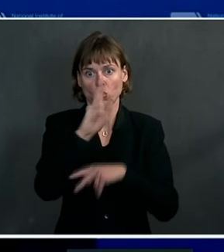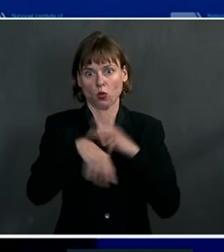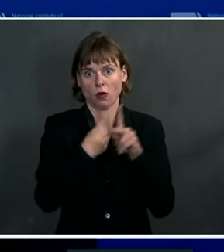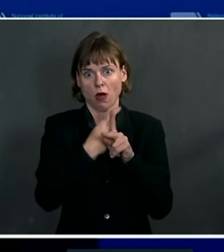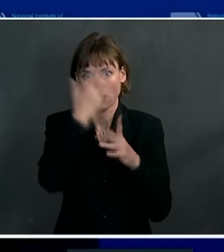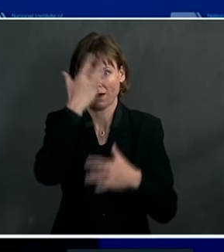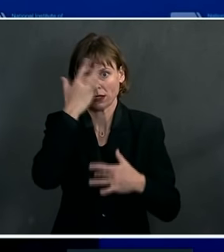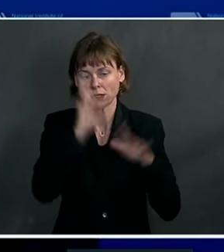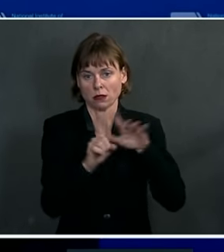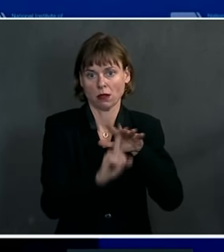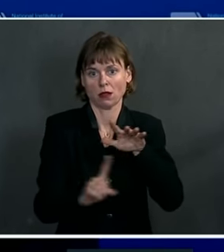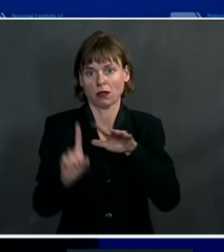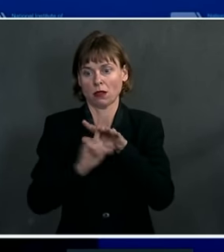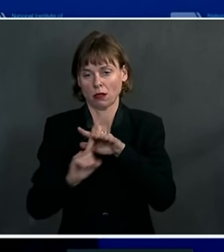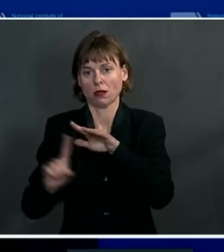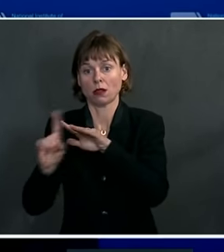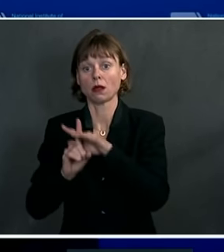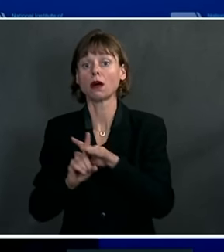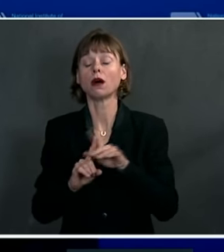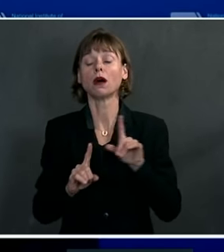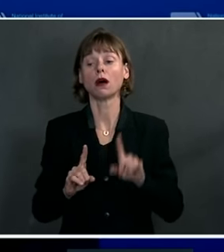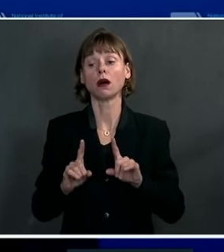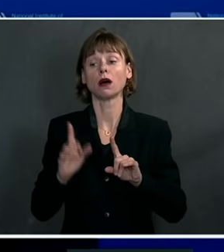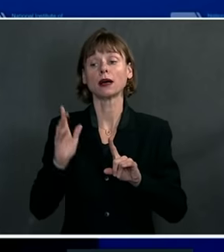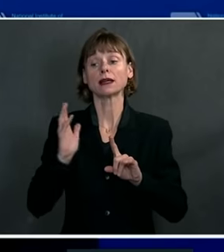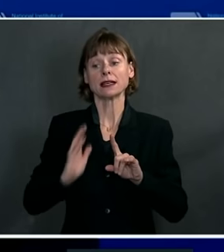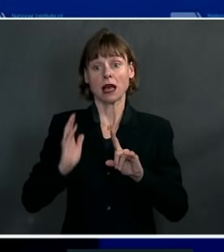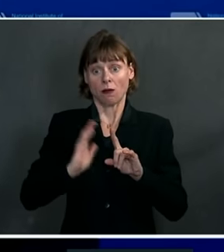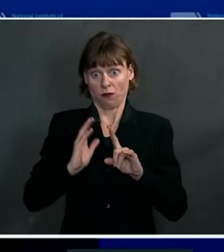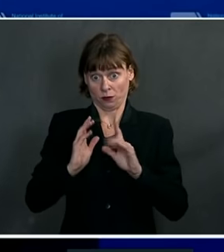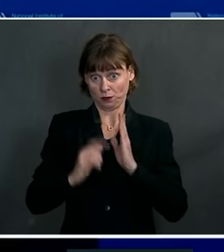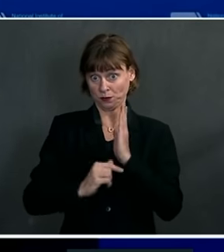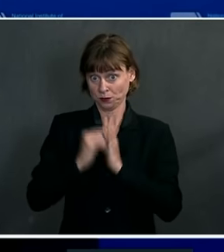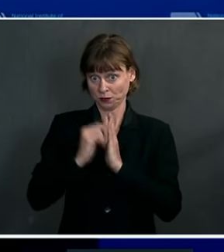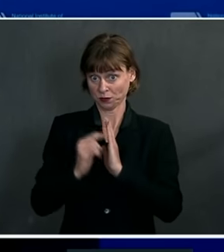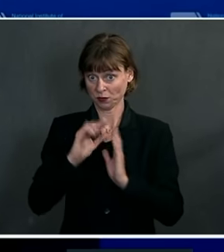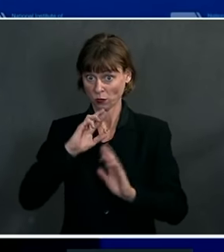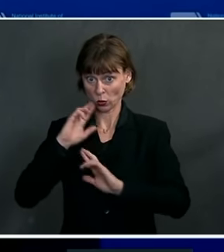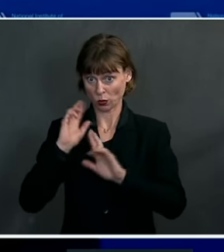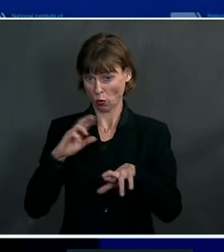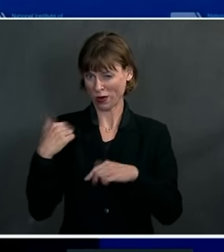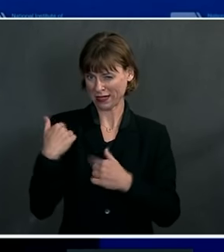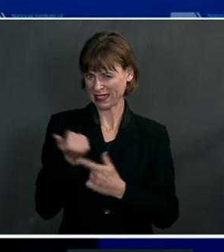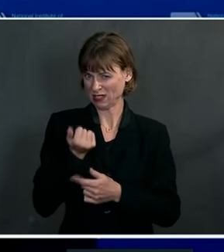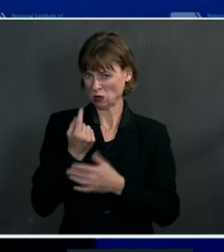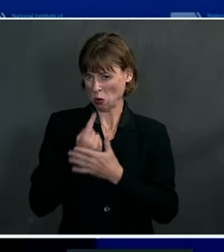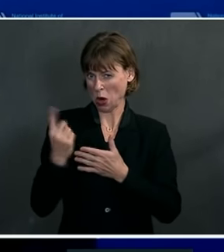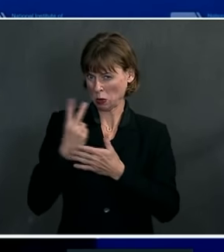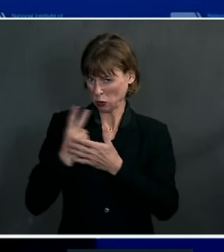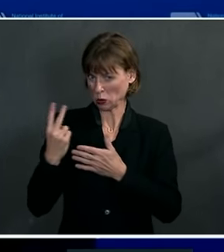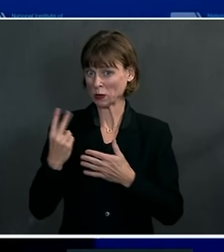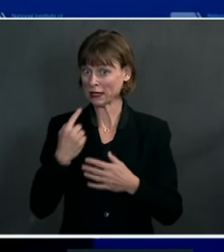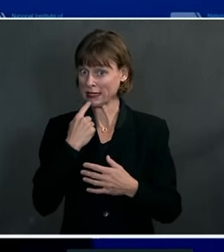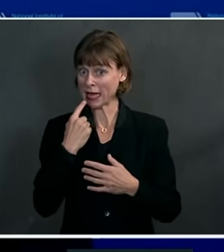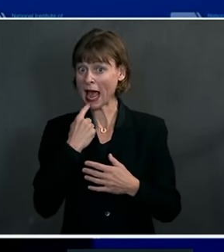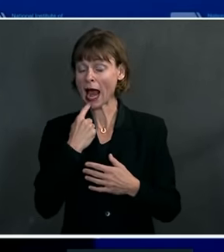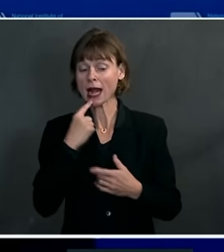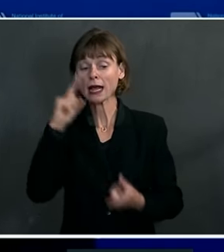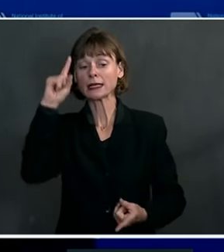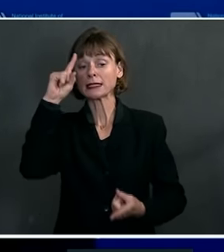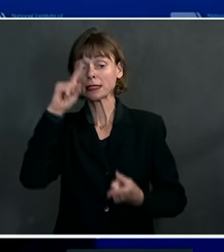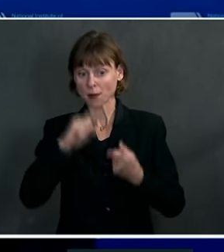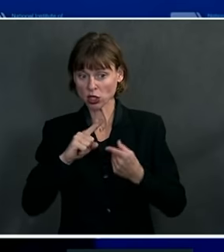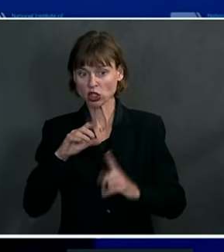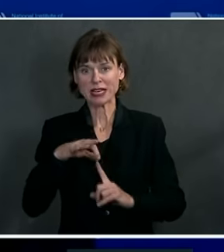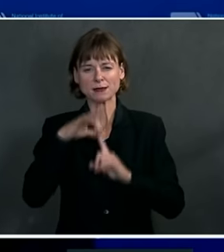it was reported in several preprint journals over the past couple of weeks, that although it diminished, particularly